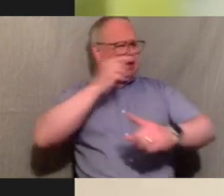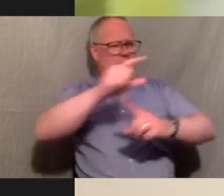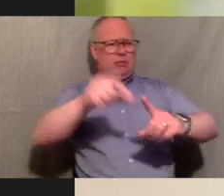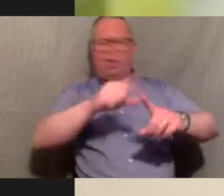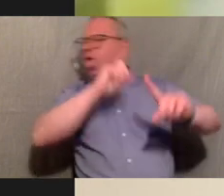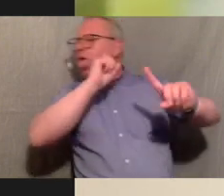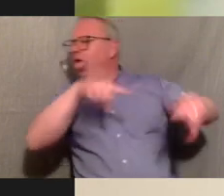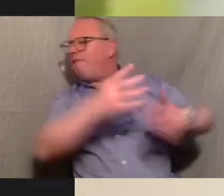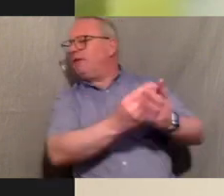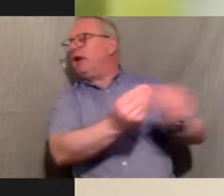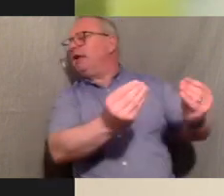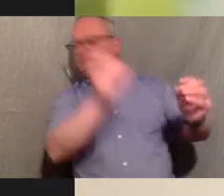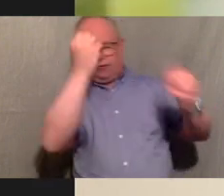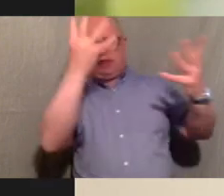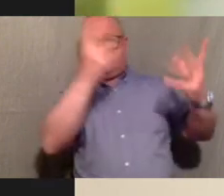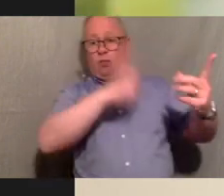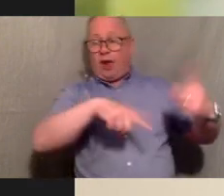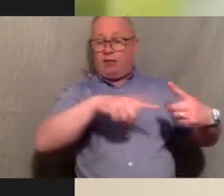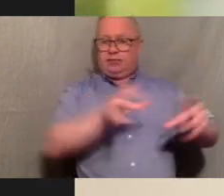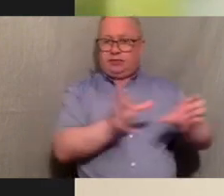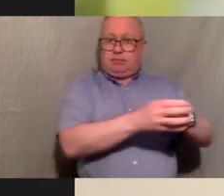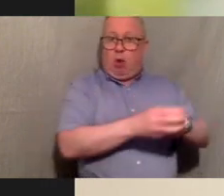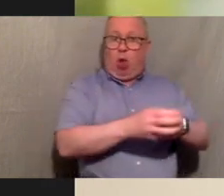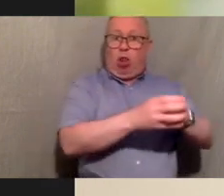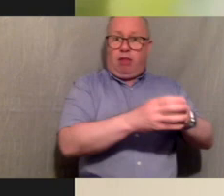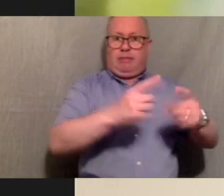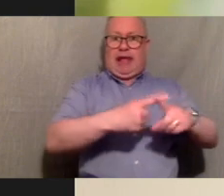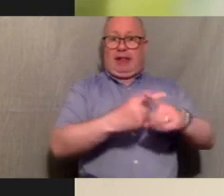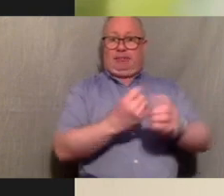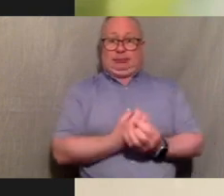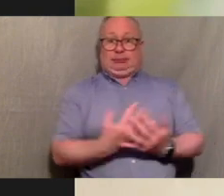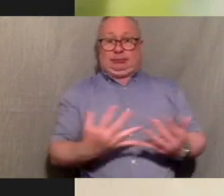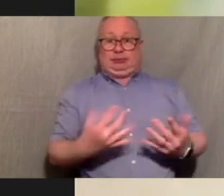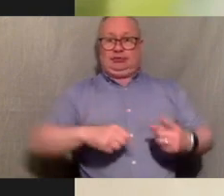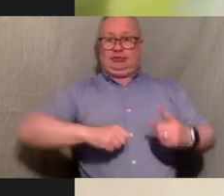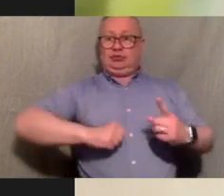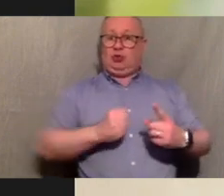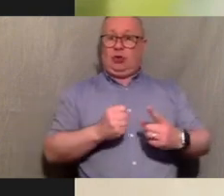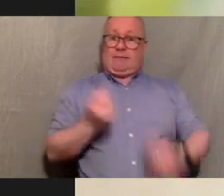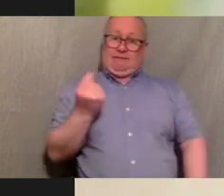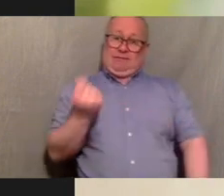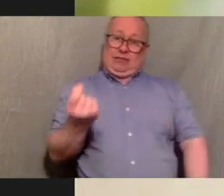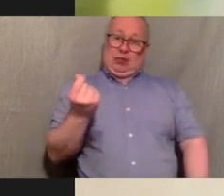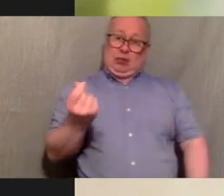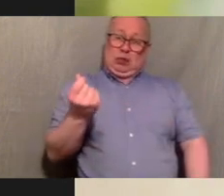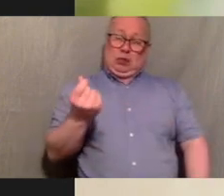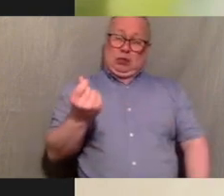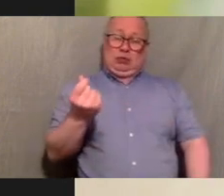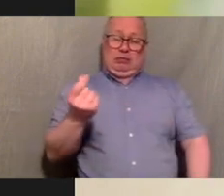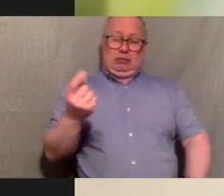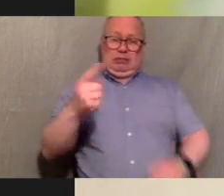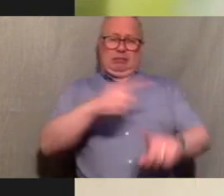just because we are such a small minority compared to down south it's kind of like we are kind of wiped away and just kind of shoved under the rug so